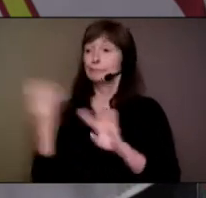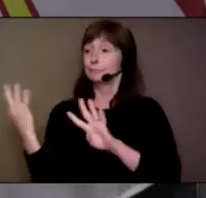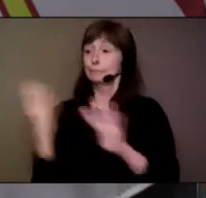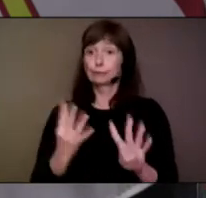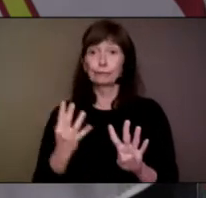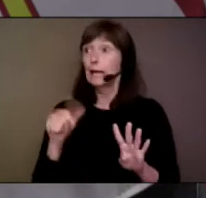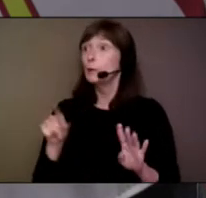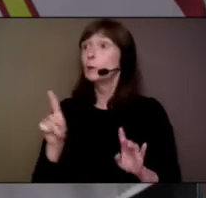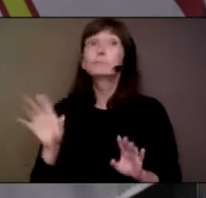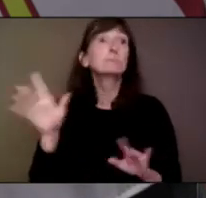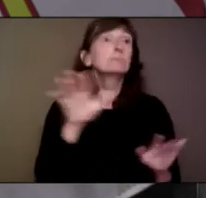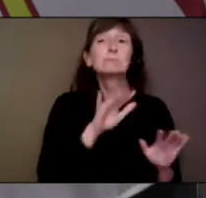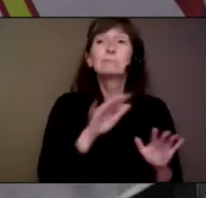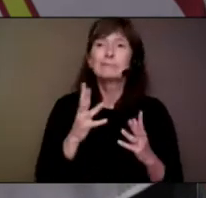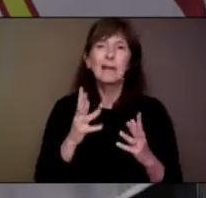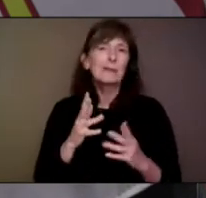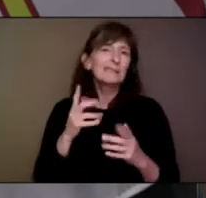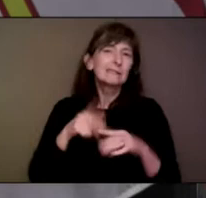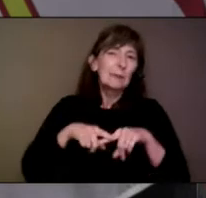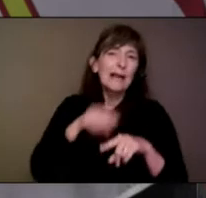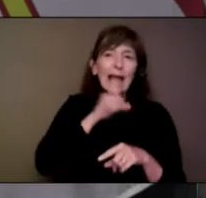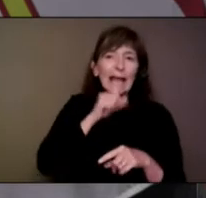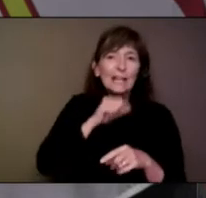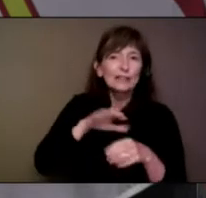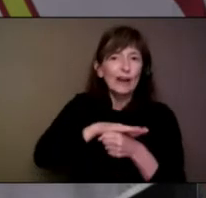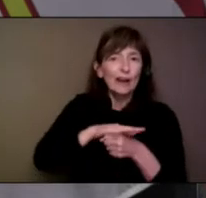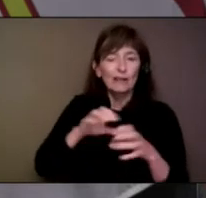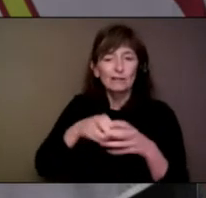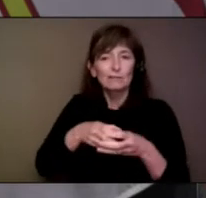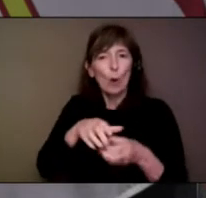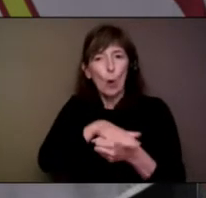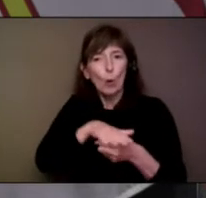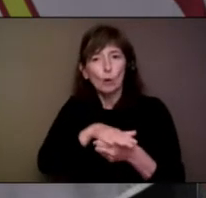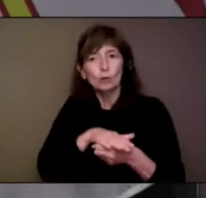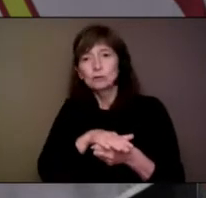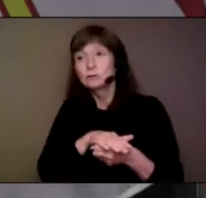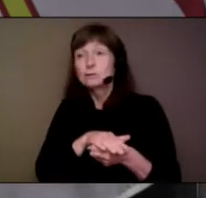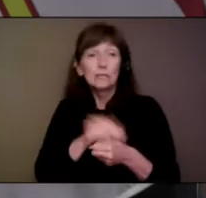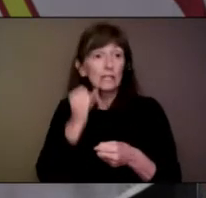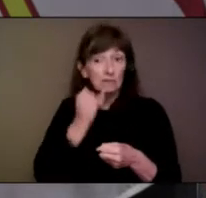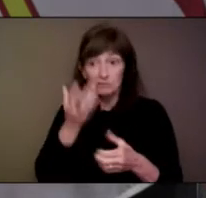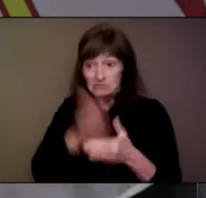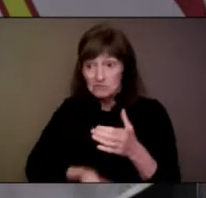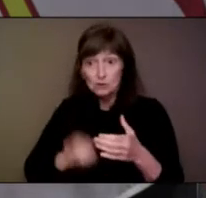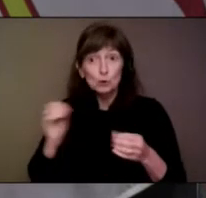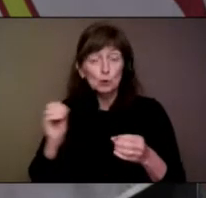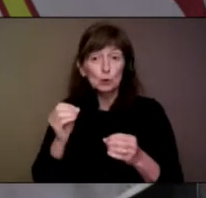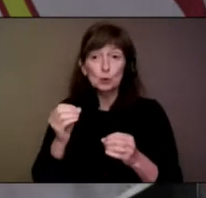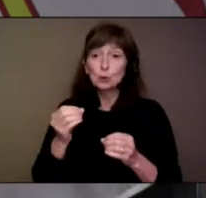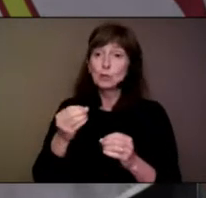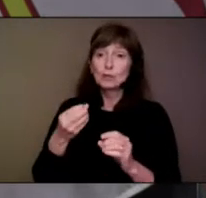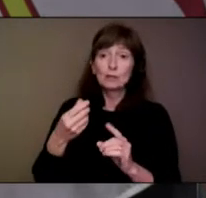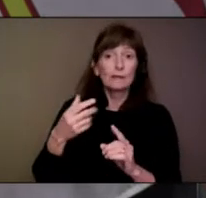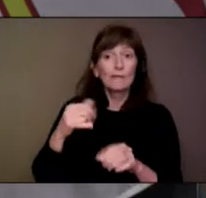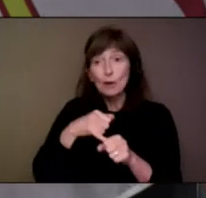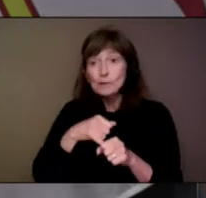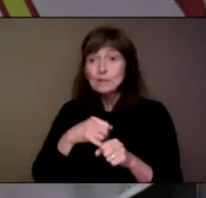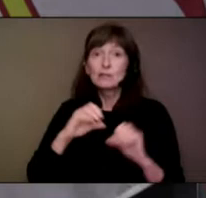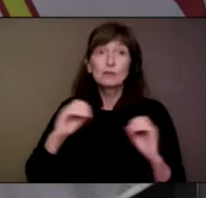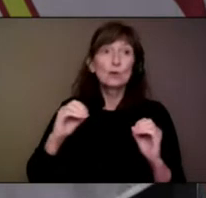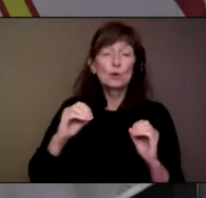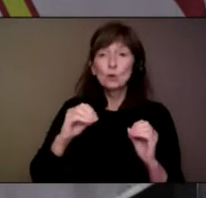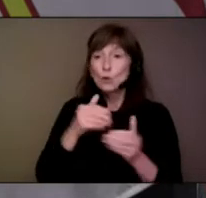certain age groups may be gathering more, so trying to reach those populations that maybe